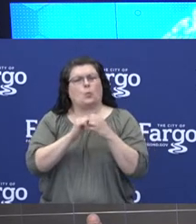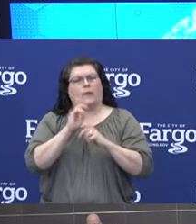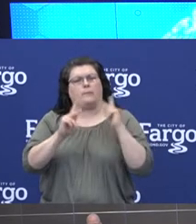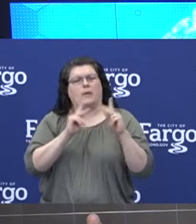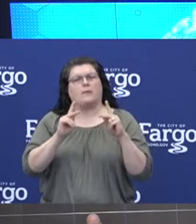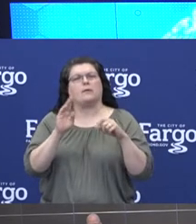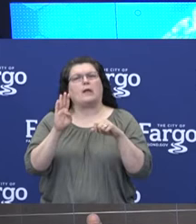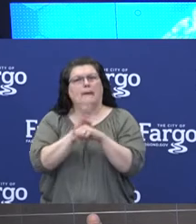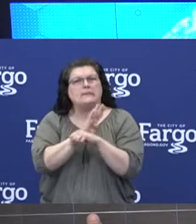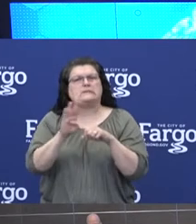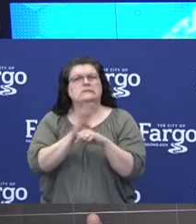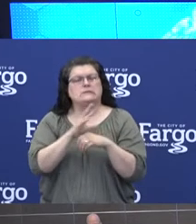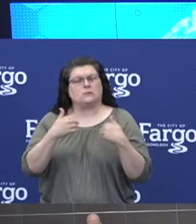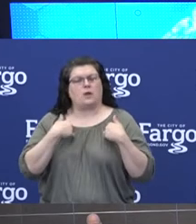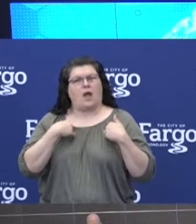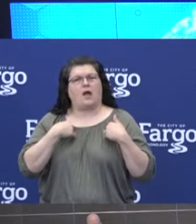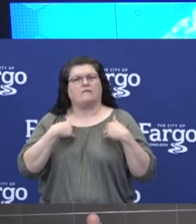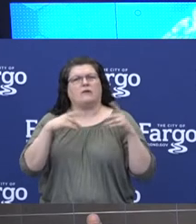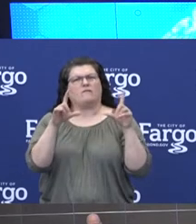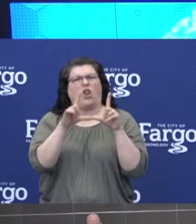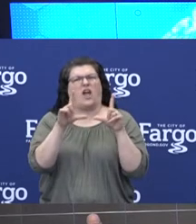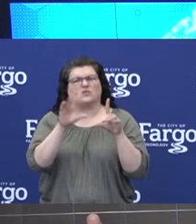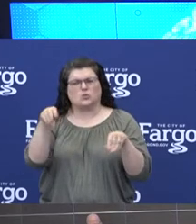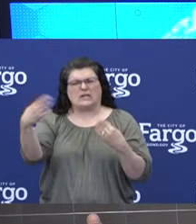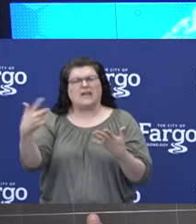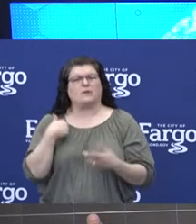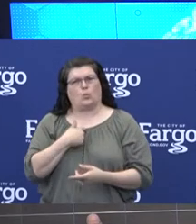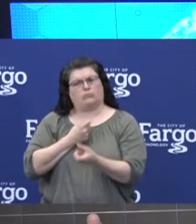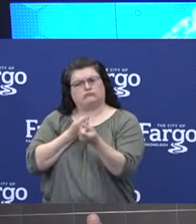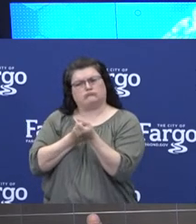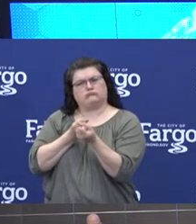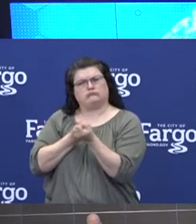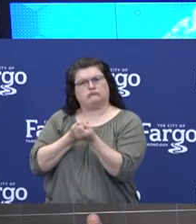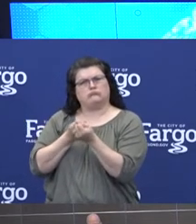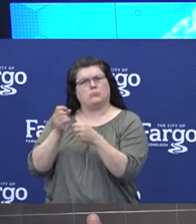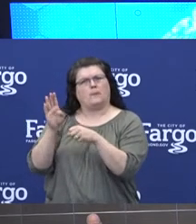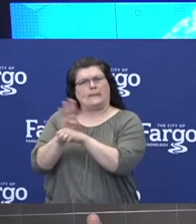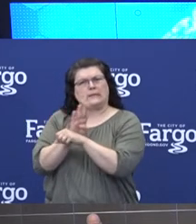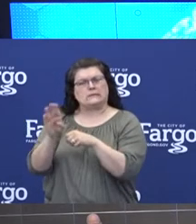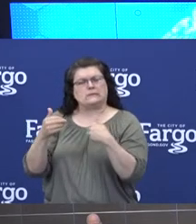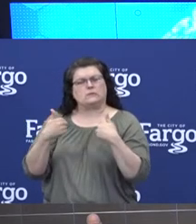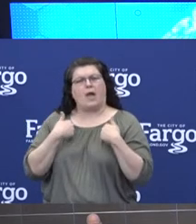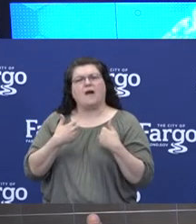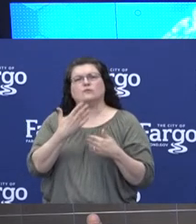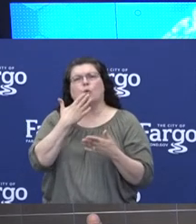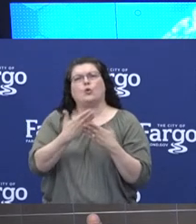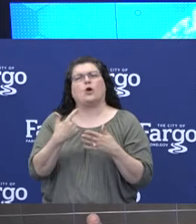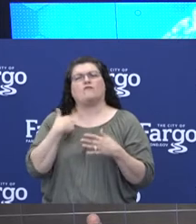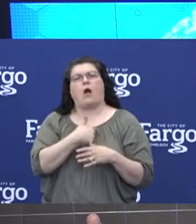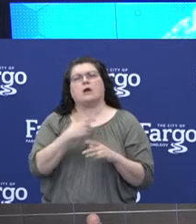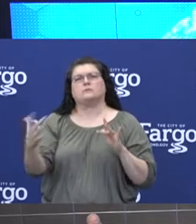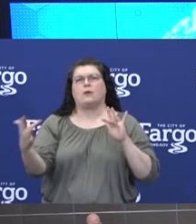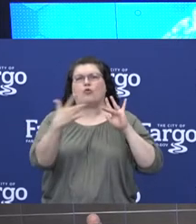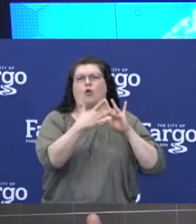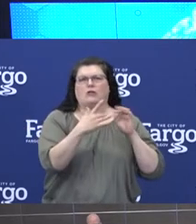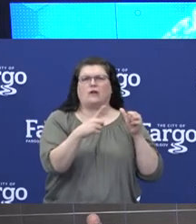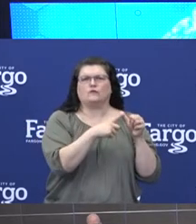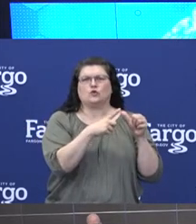And we feel that in order to support those businesses, that it'd be a good idea to have us make the initial contact,